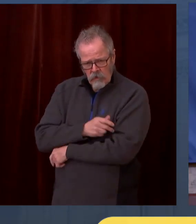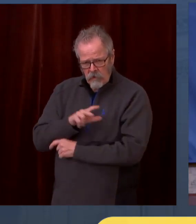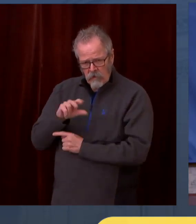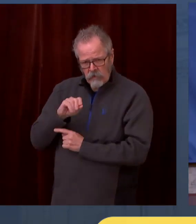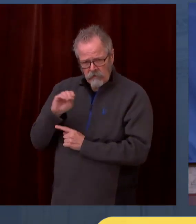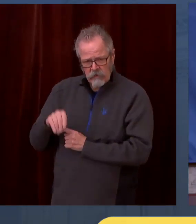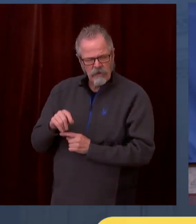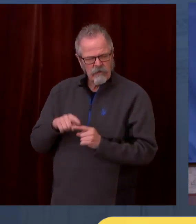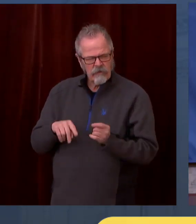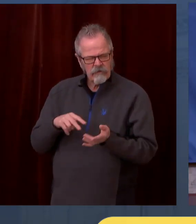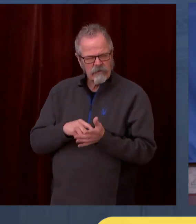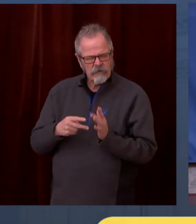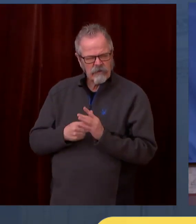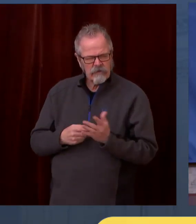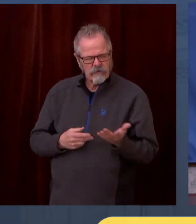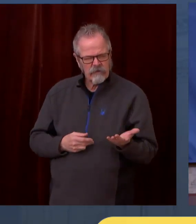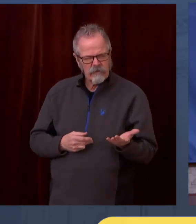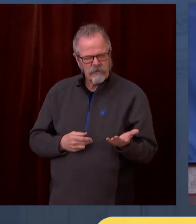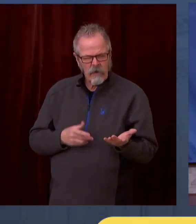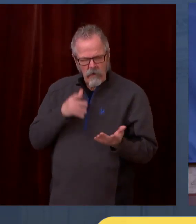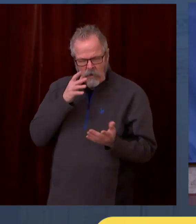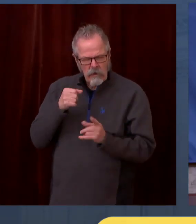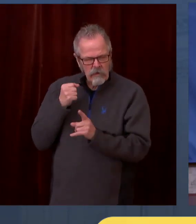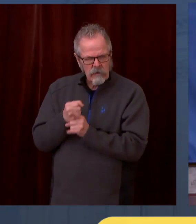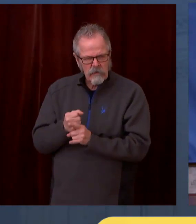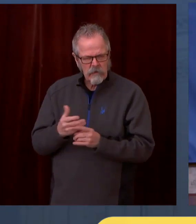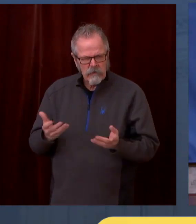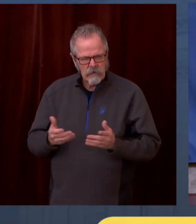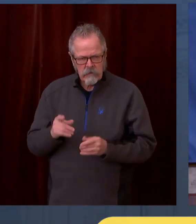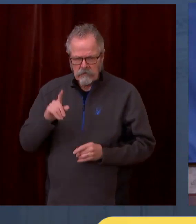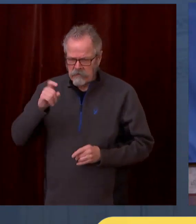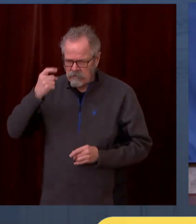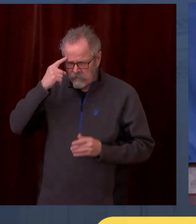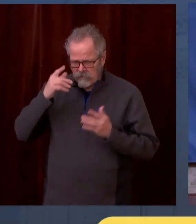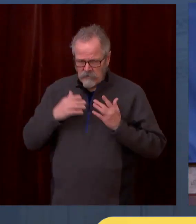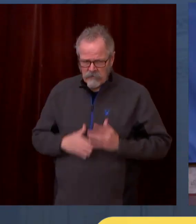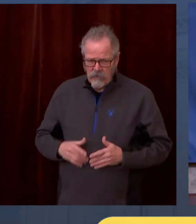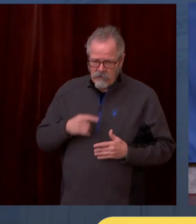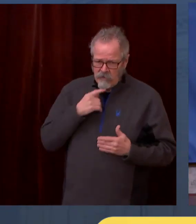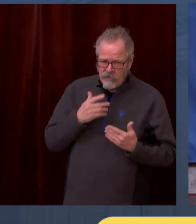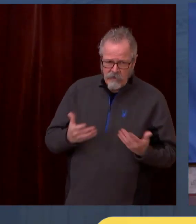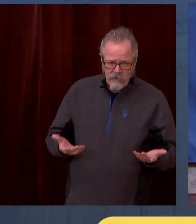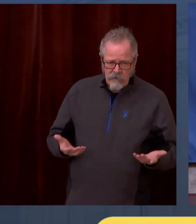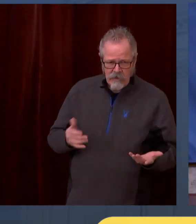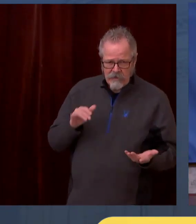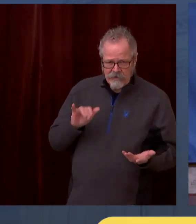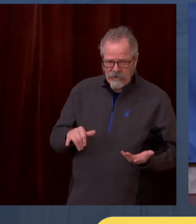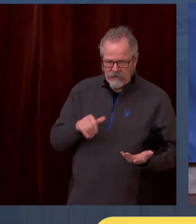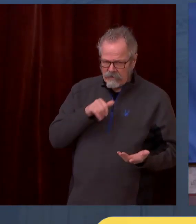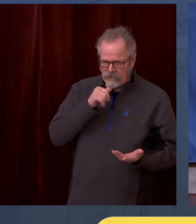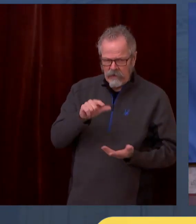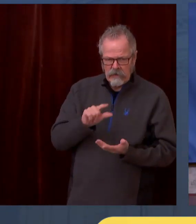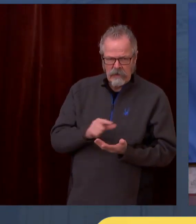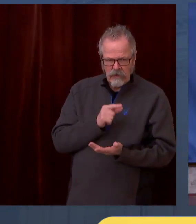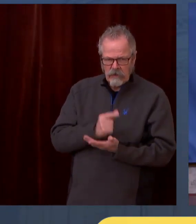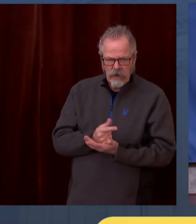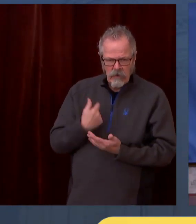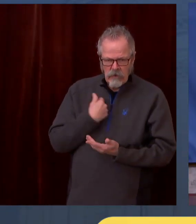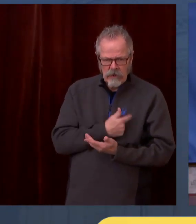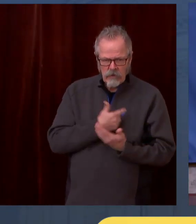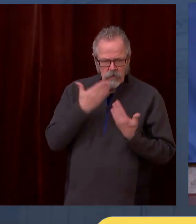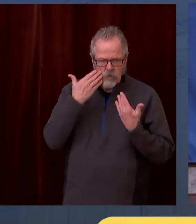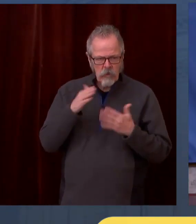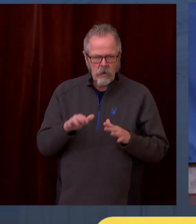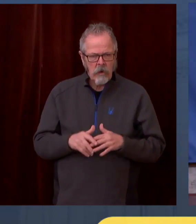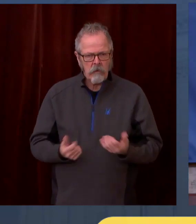Well, first off, we're not locked into that. We may exceed that. We don't know the answer to that yet. But all I can tell you is every time a